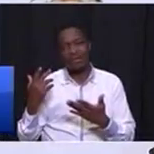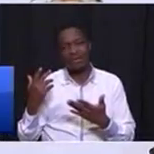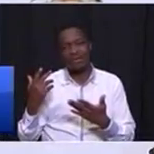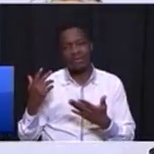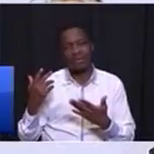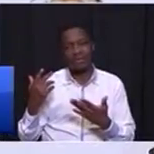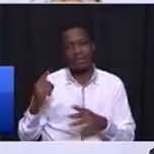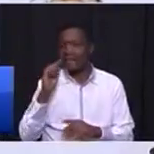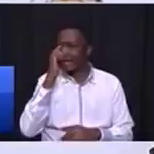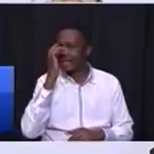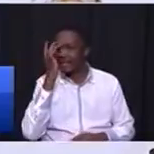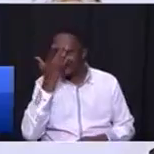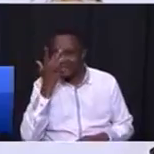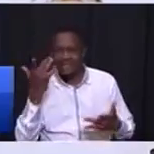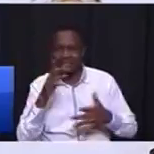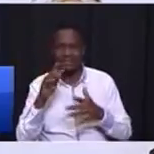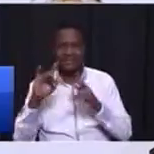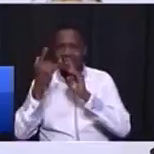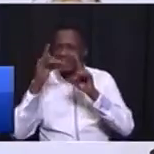Indian townships or